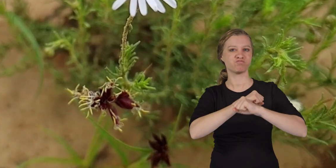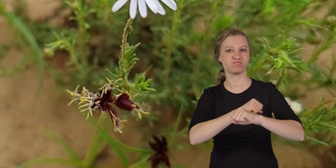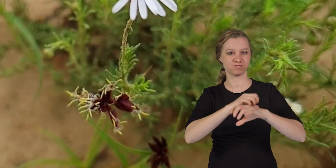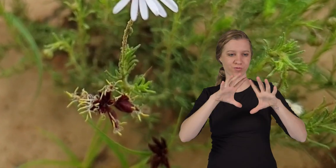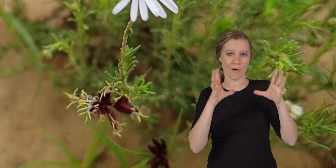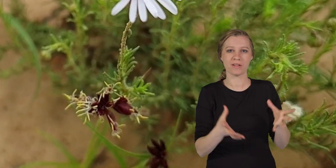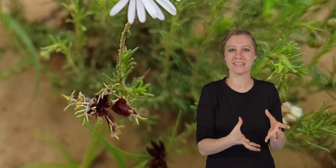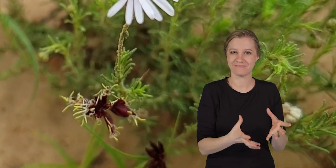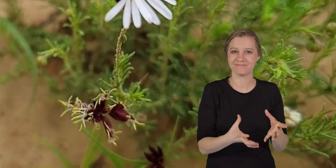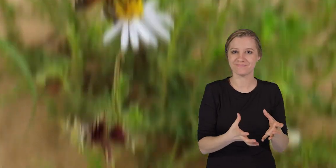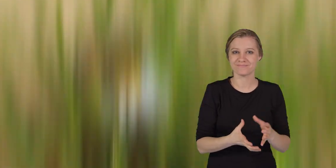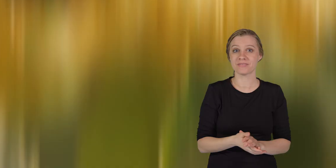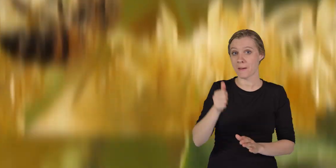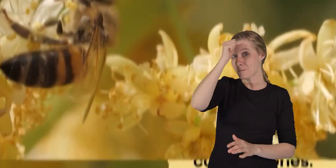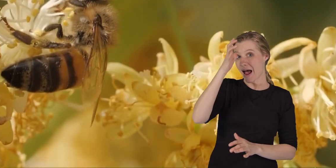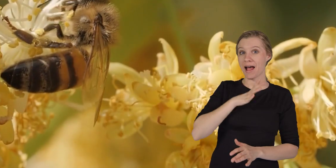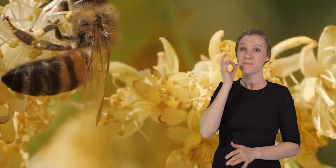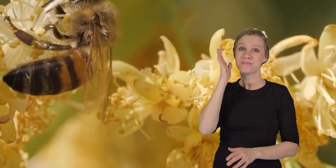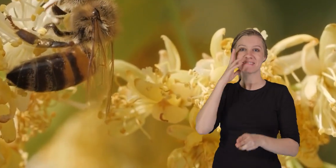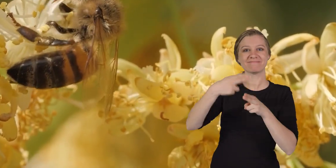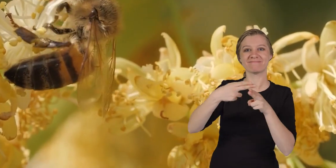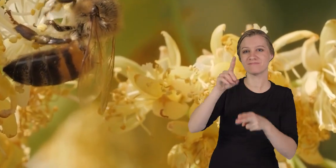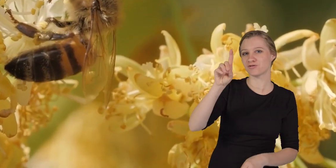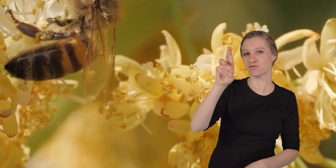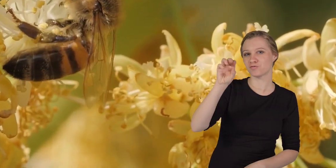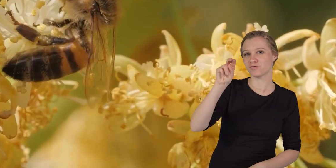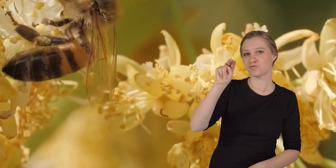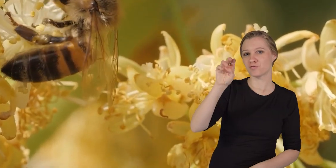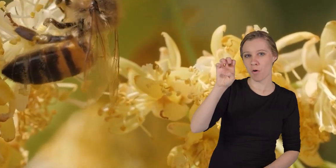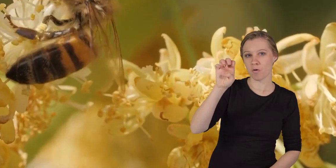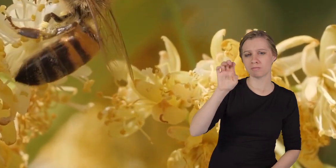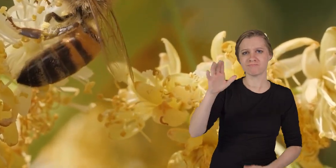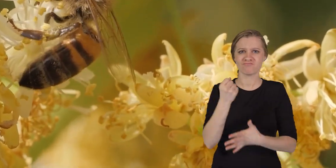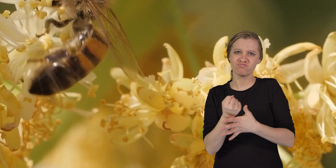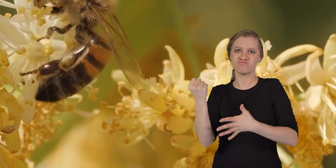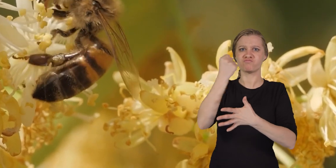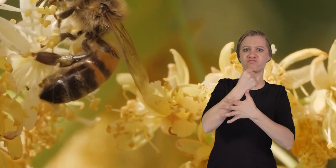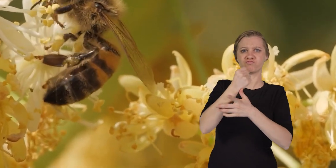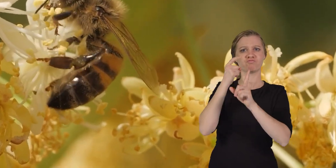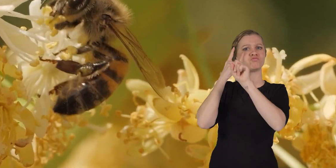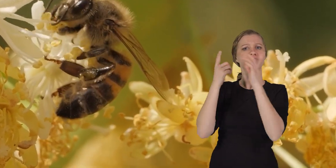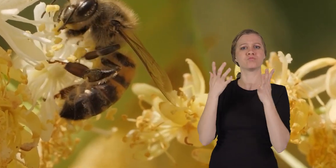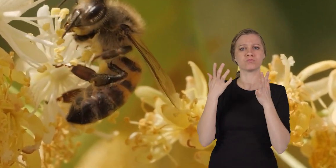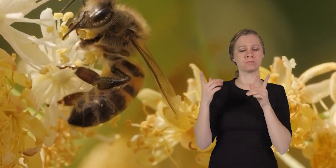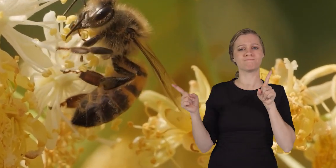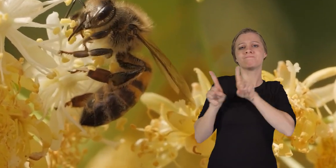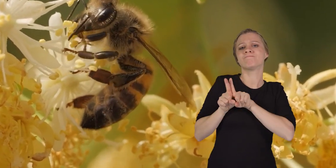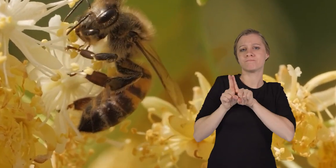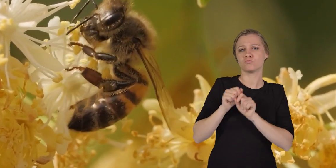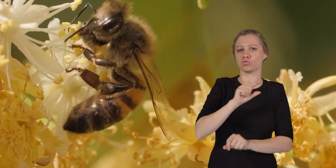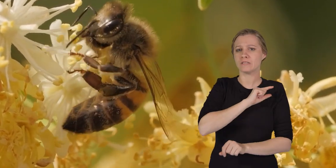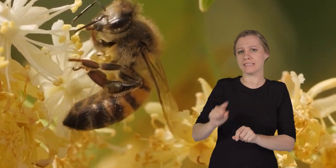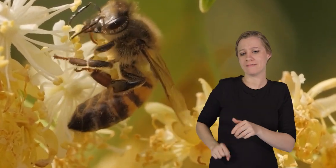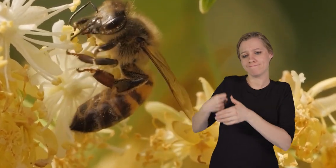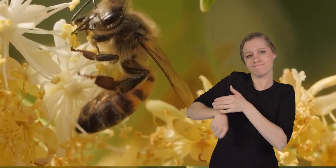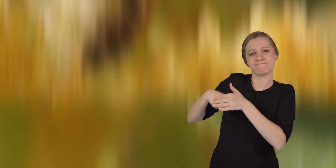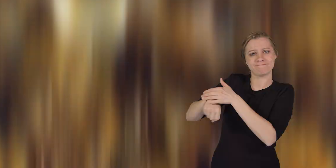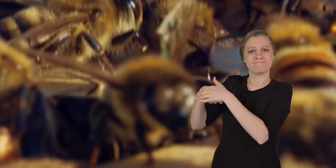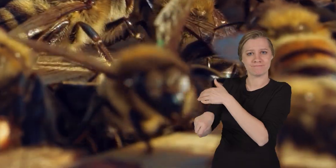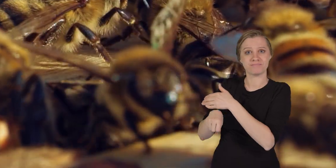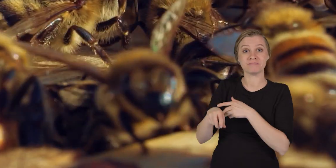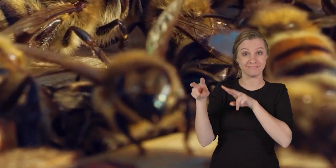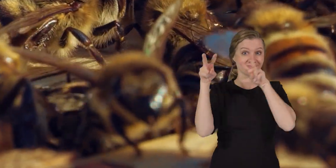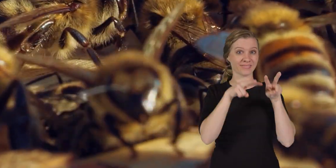and protect the colony. Male bees are called drones. Their primary purpose is to mate with the queen.